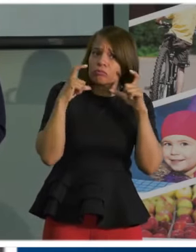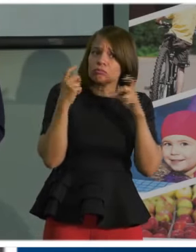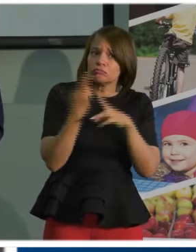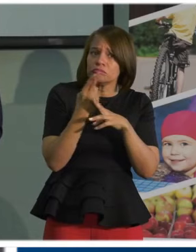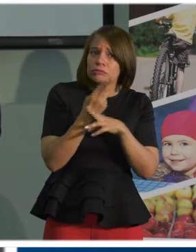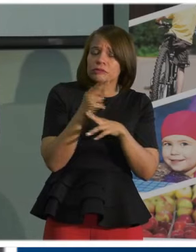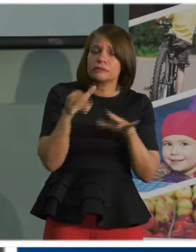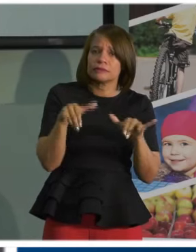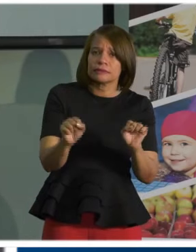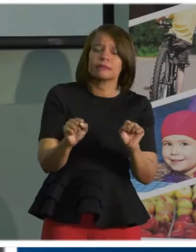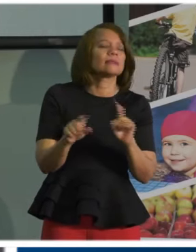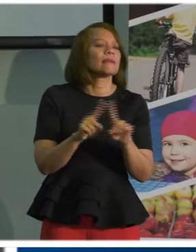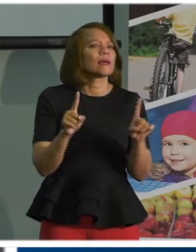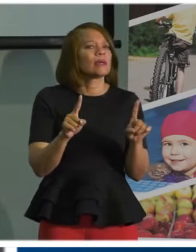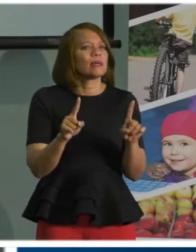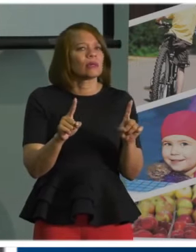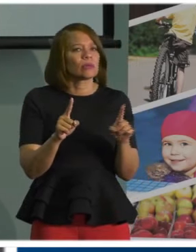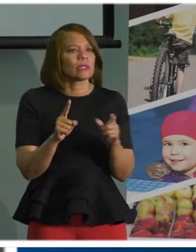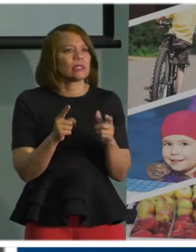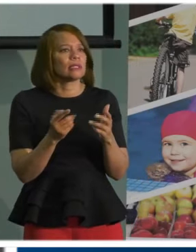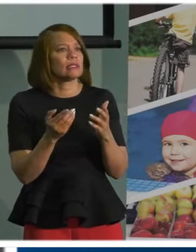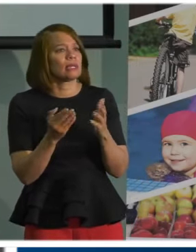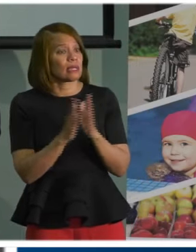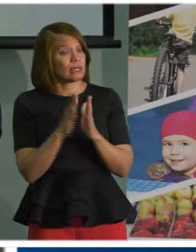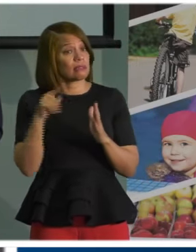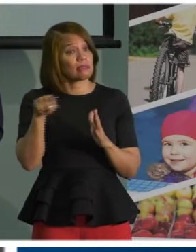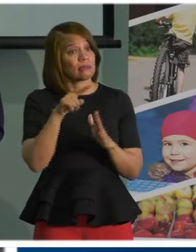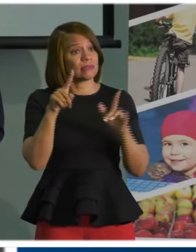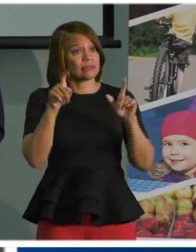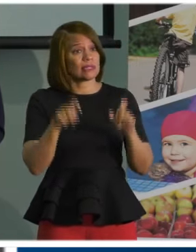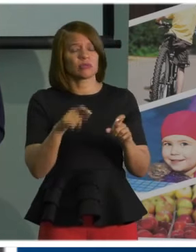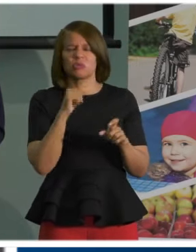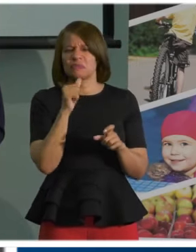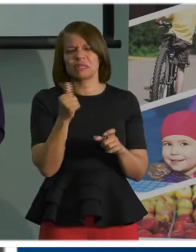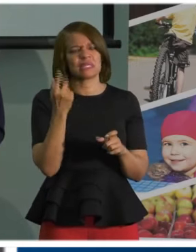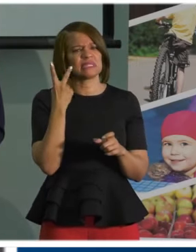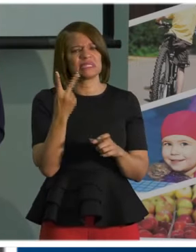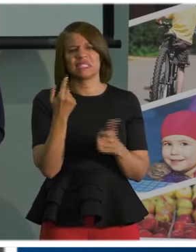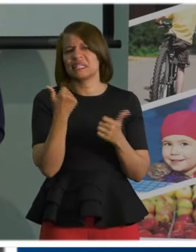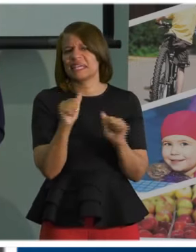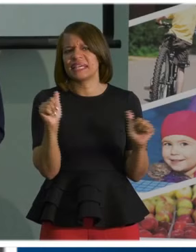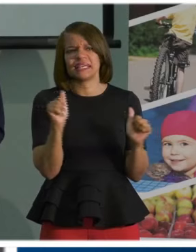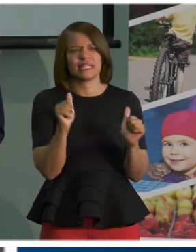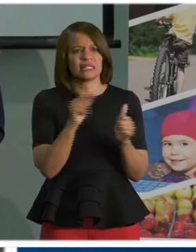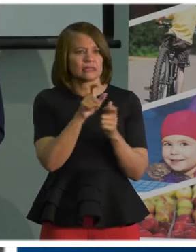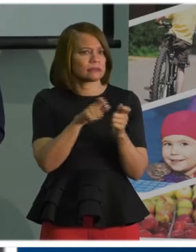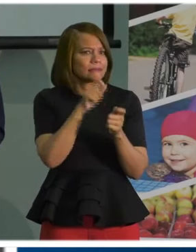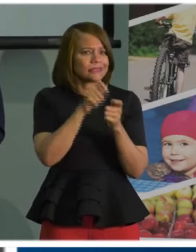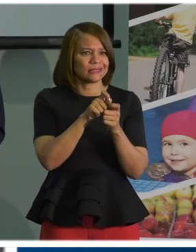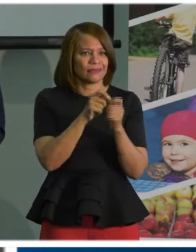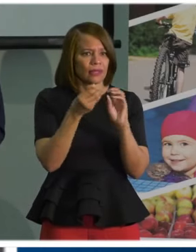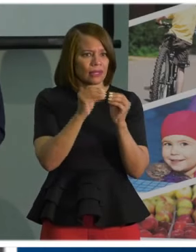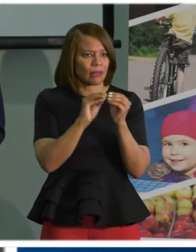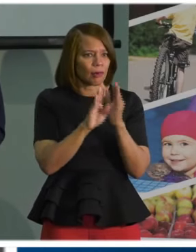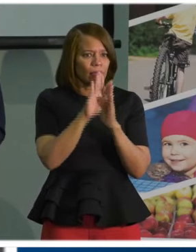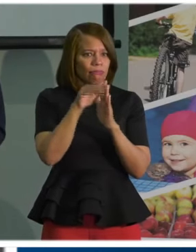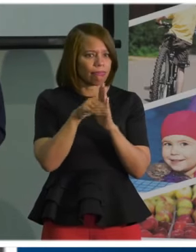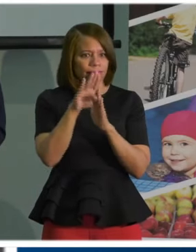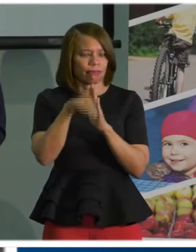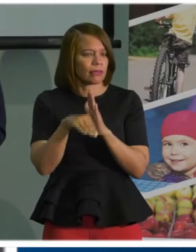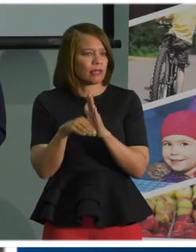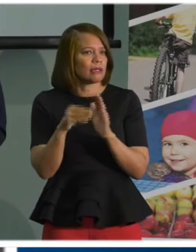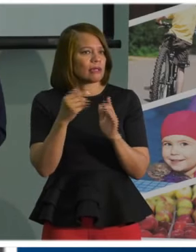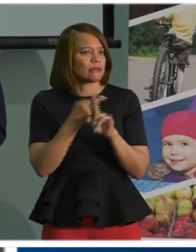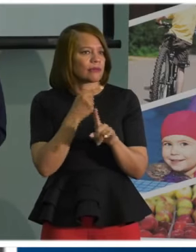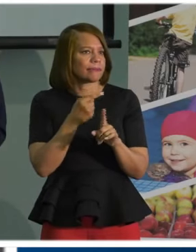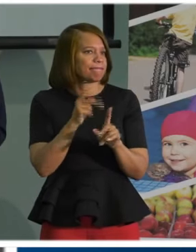and we did have a call of action to get them tested. And we have not seen any trends among individuals who share with us that they attended